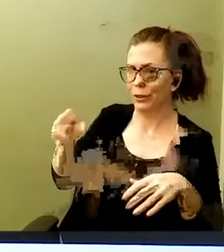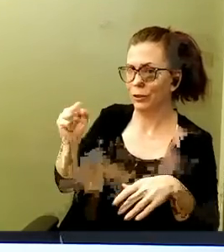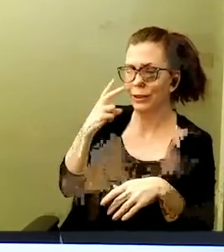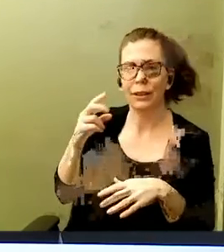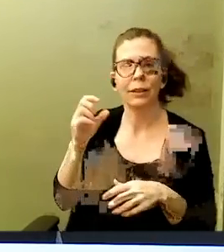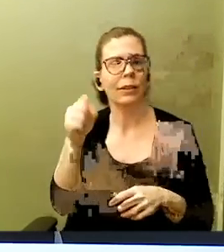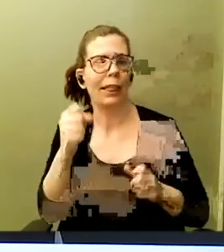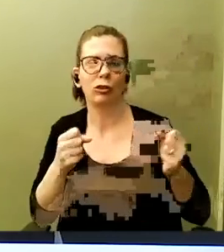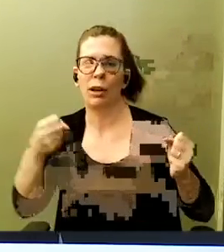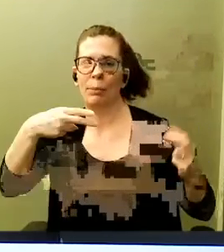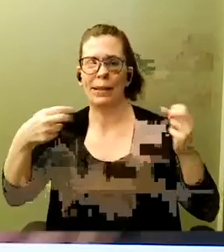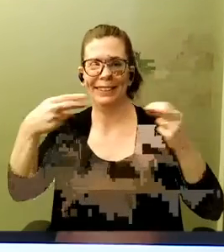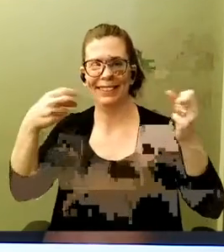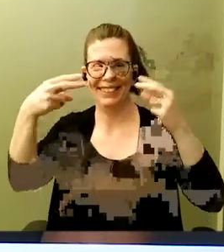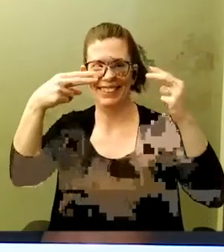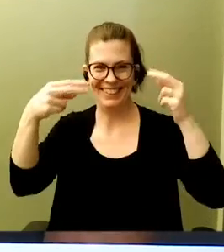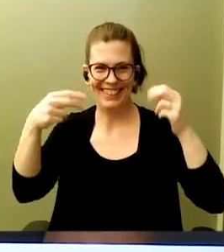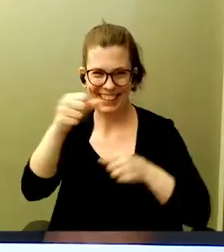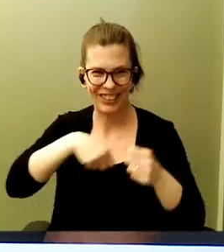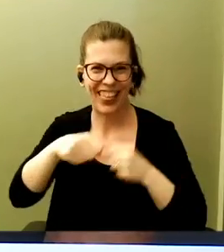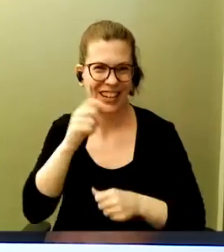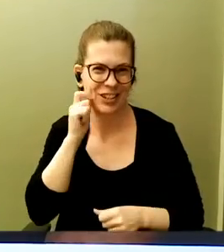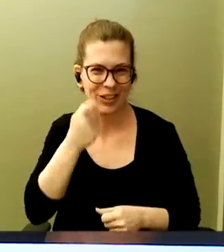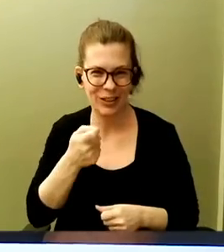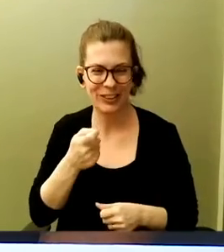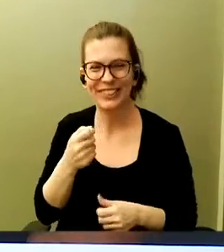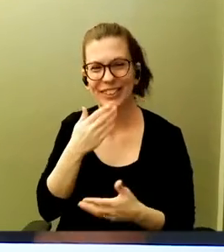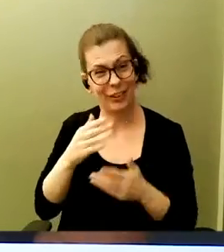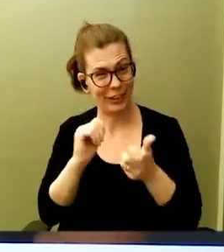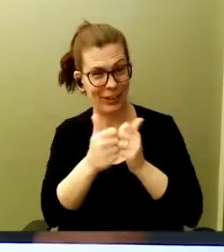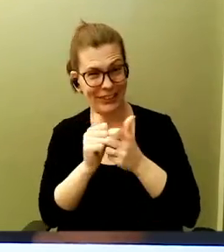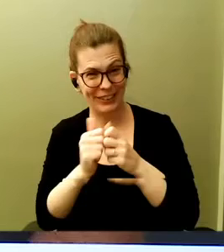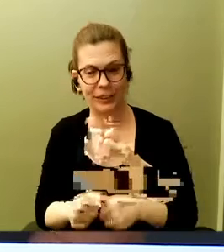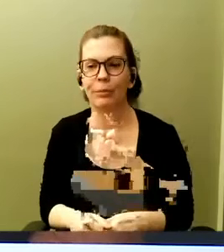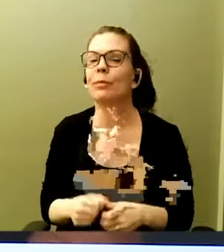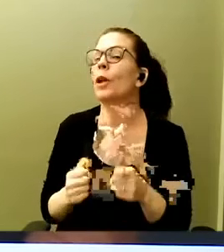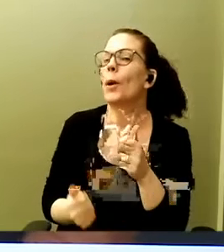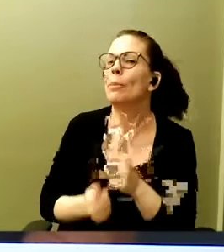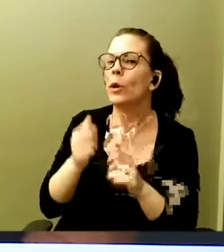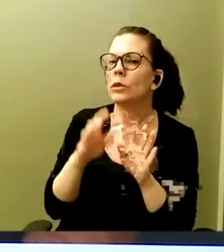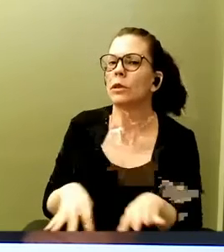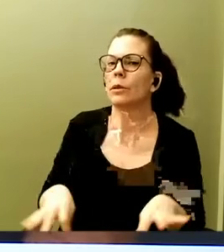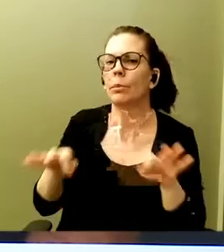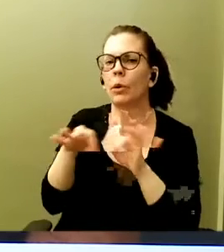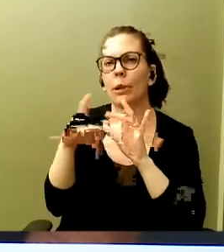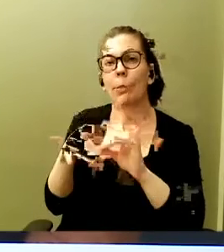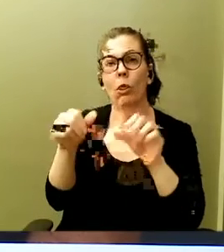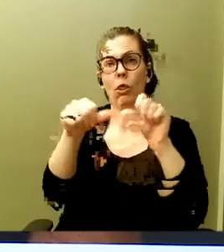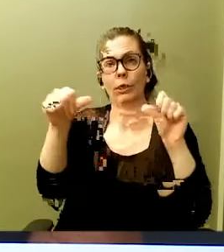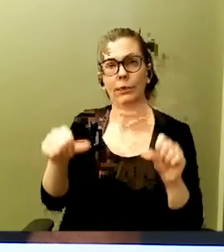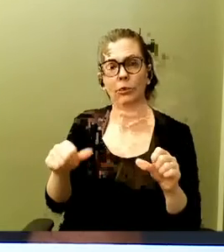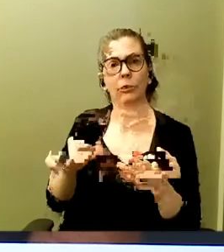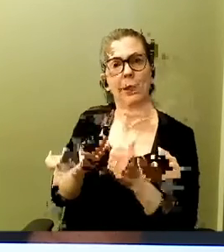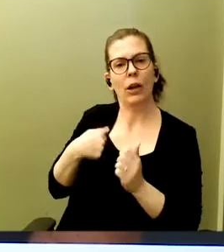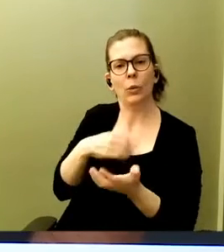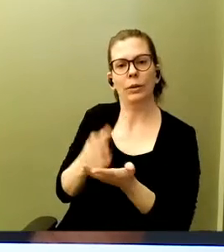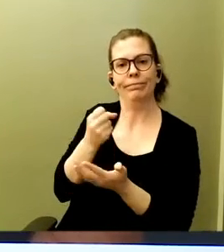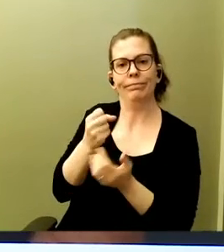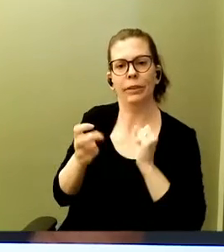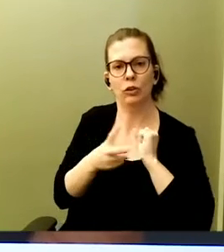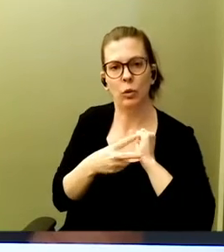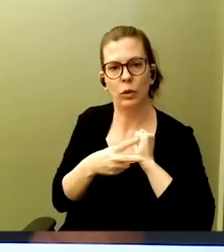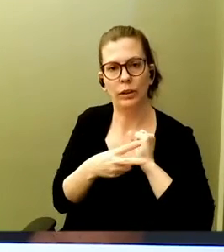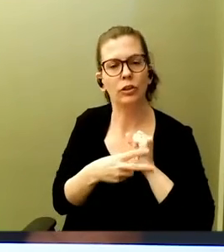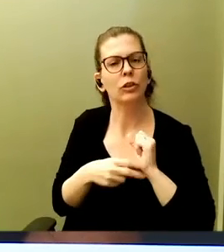other and it's kind of cool. We created this competition. But most important about the architecture is how we take advantage of storage. And we call it a hybrid